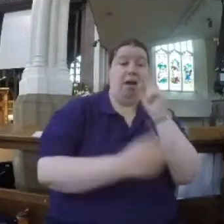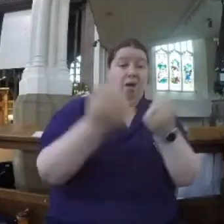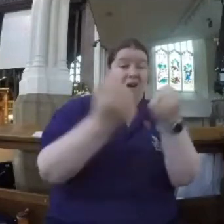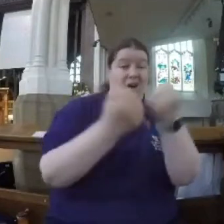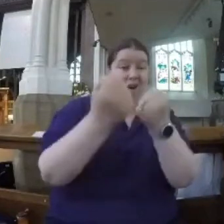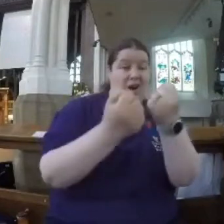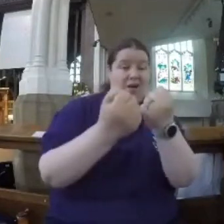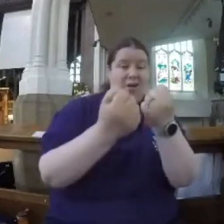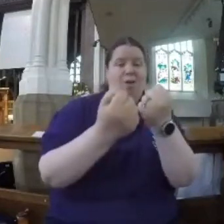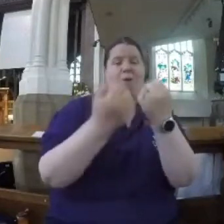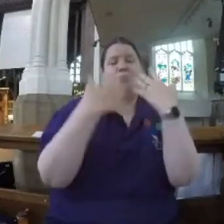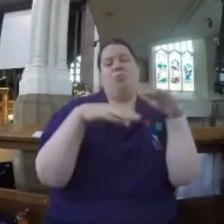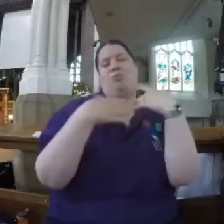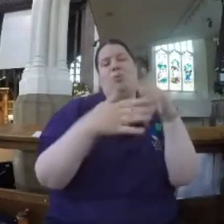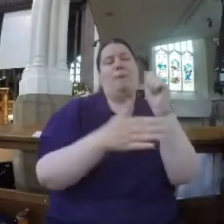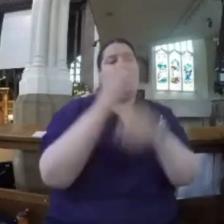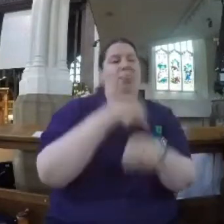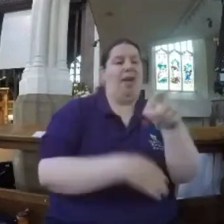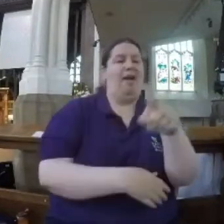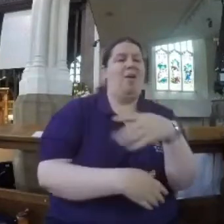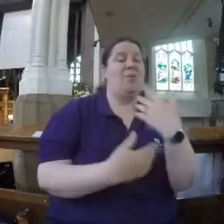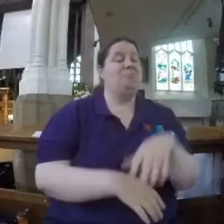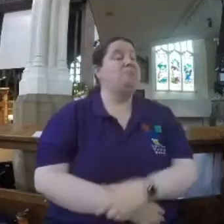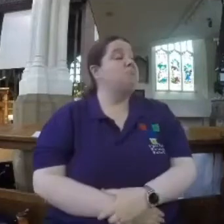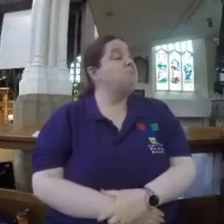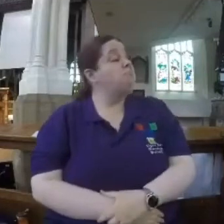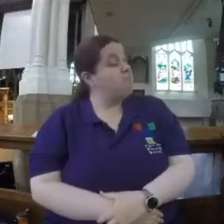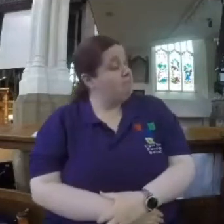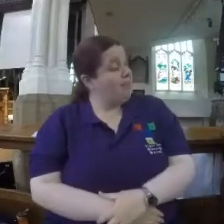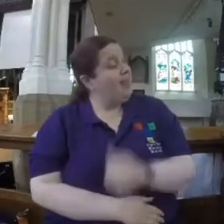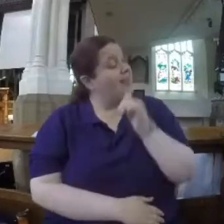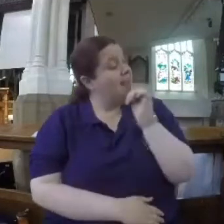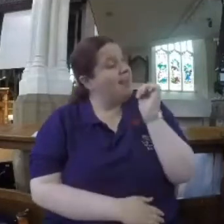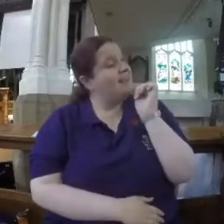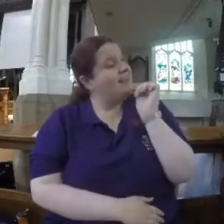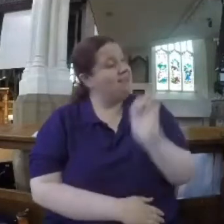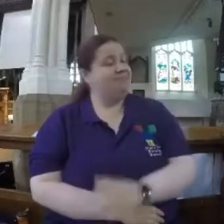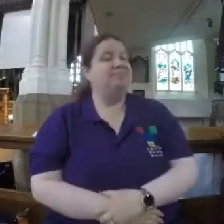see Park Drive. And the second lady commented, well, that's nice.